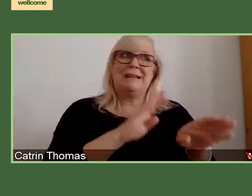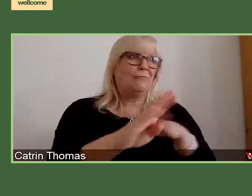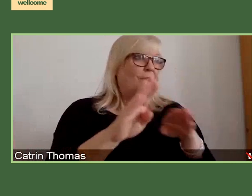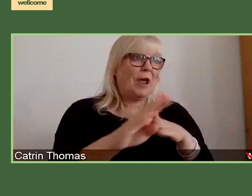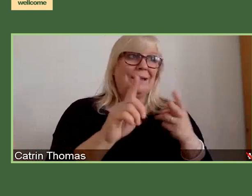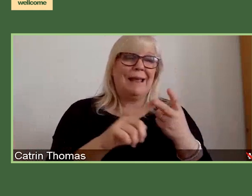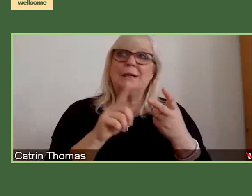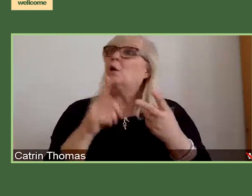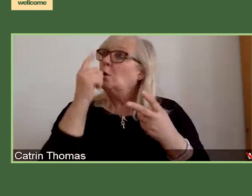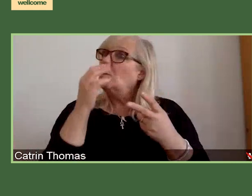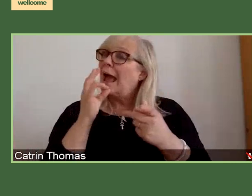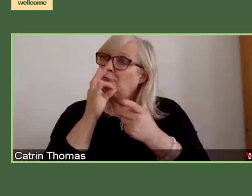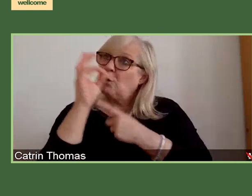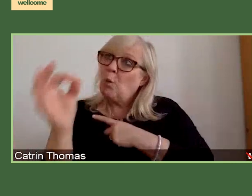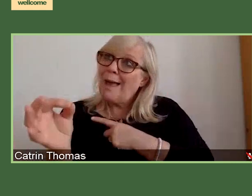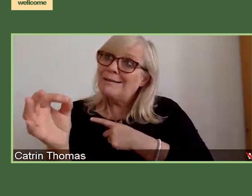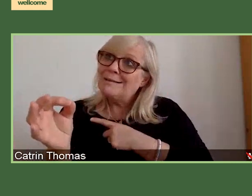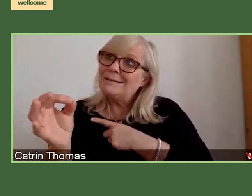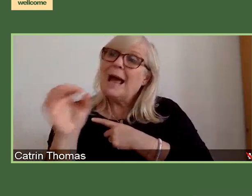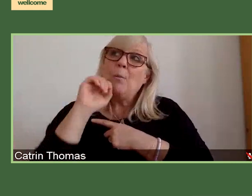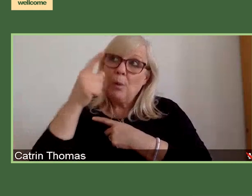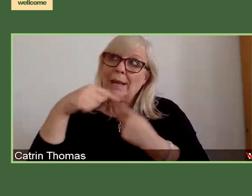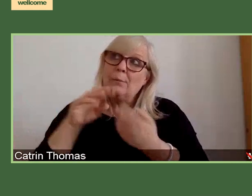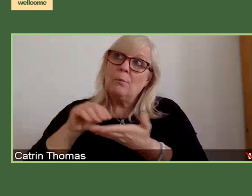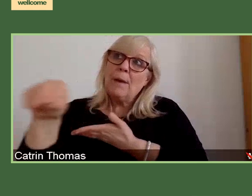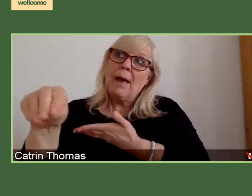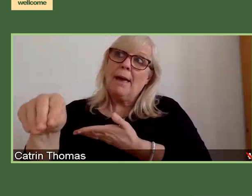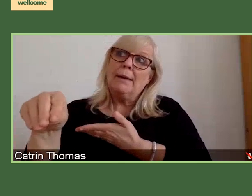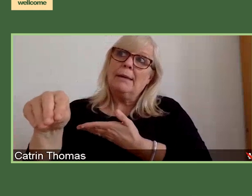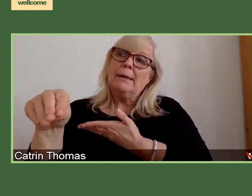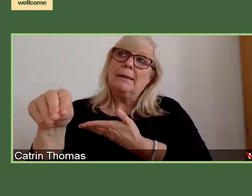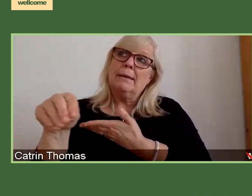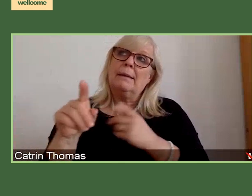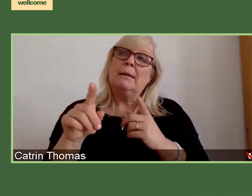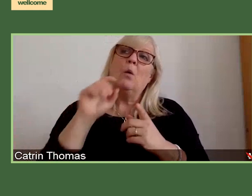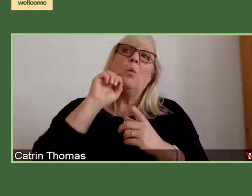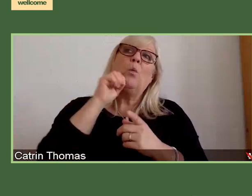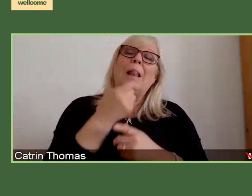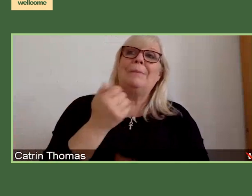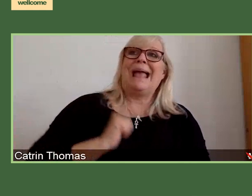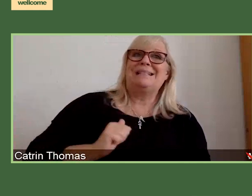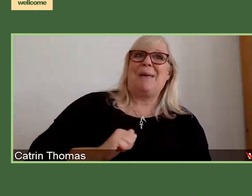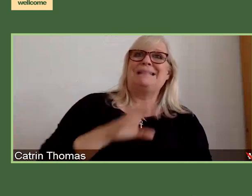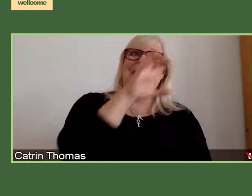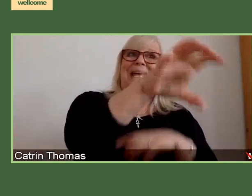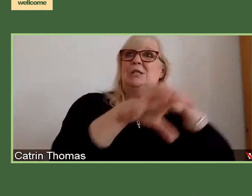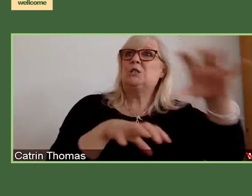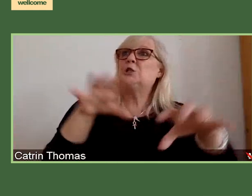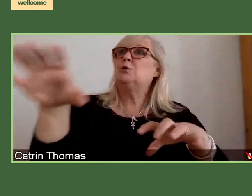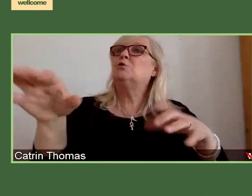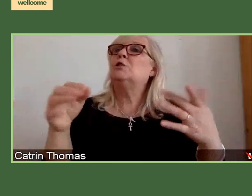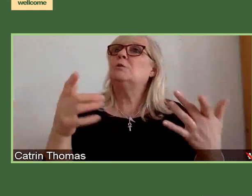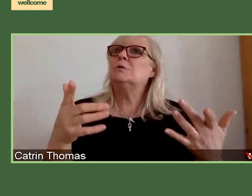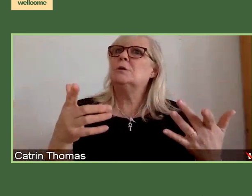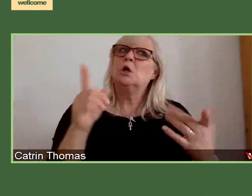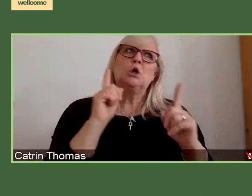And we will pay for that. We will be expecting institutions to either commit to